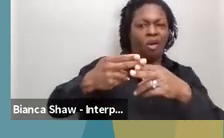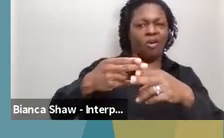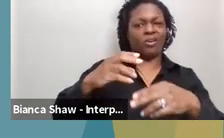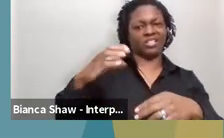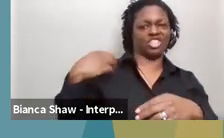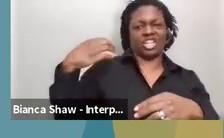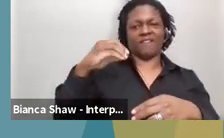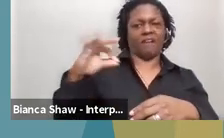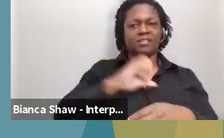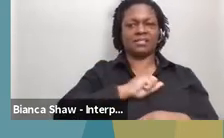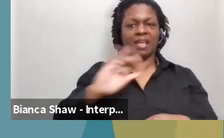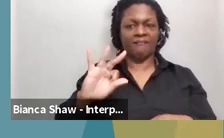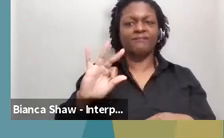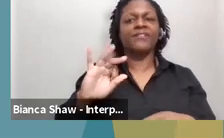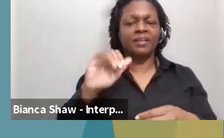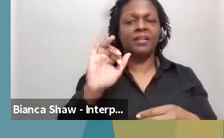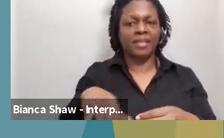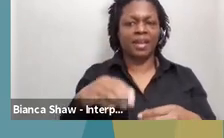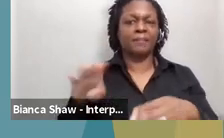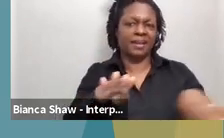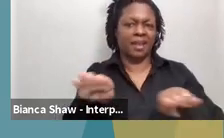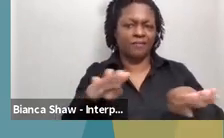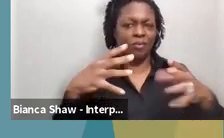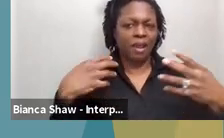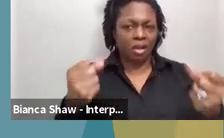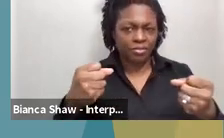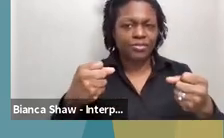Office of Behavioral Health within the Department of Health.